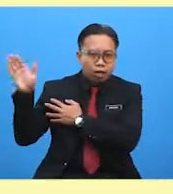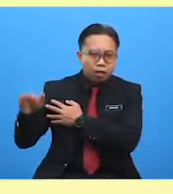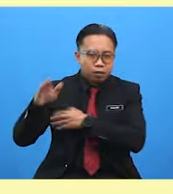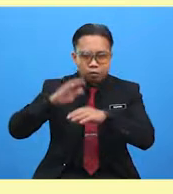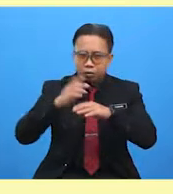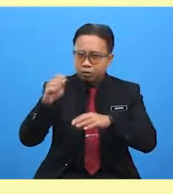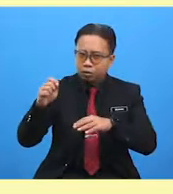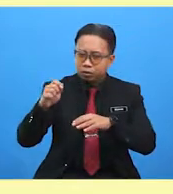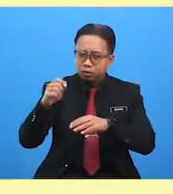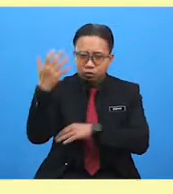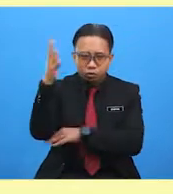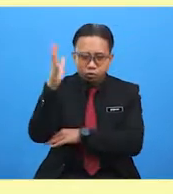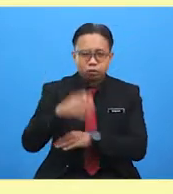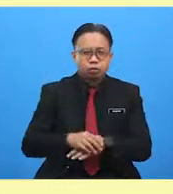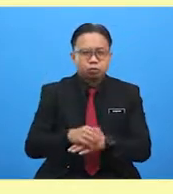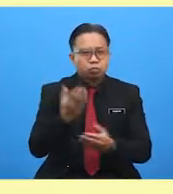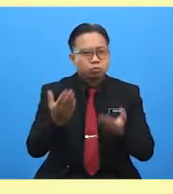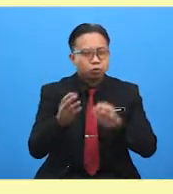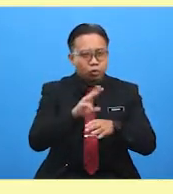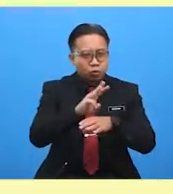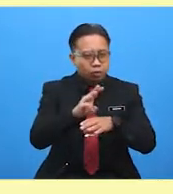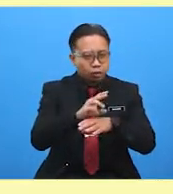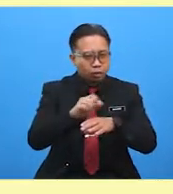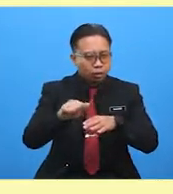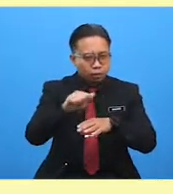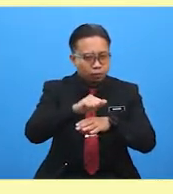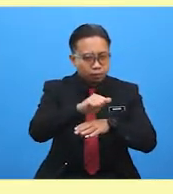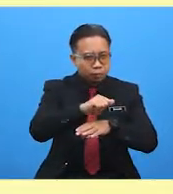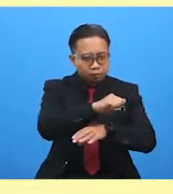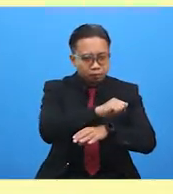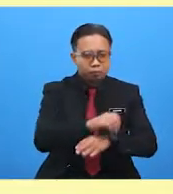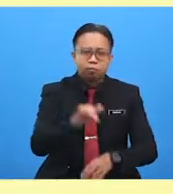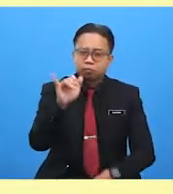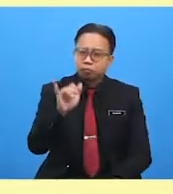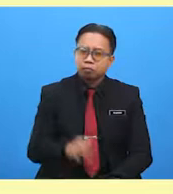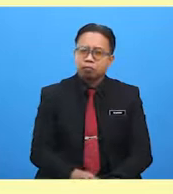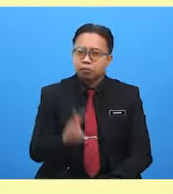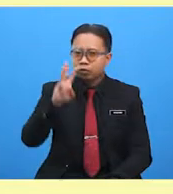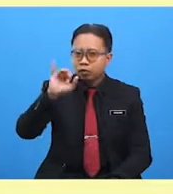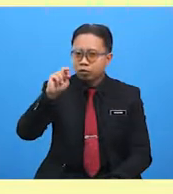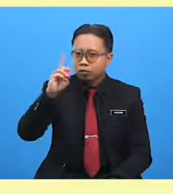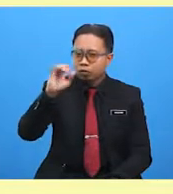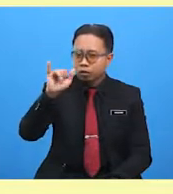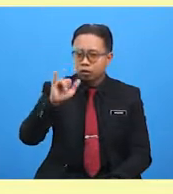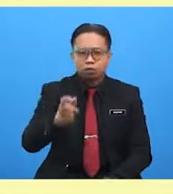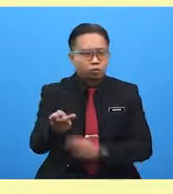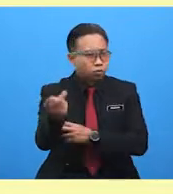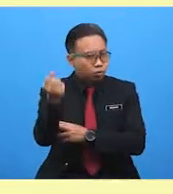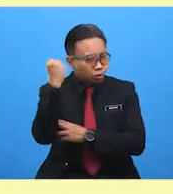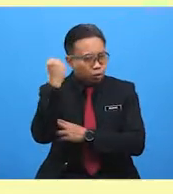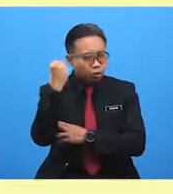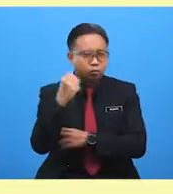that's because it's windy. It's windy. There's a strong wind.